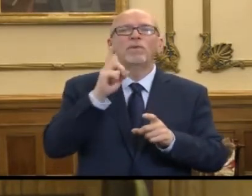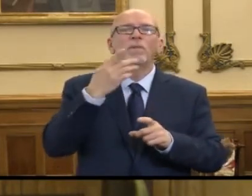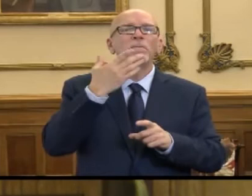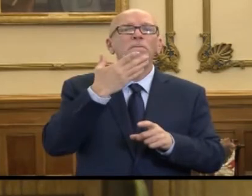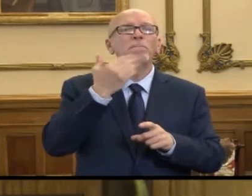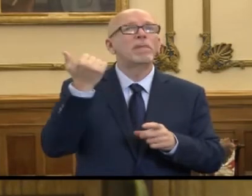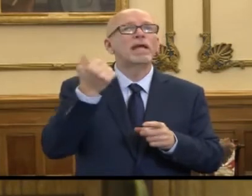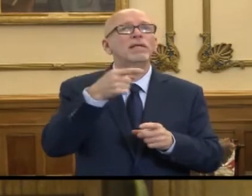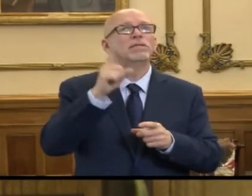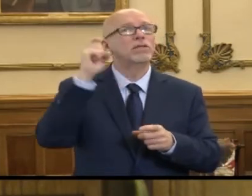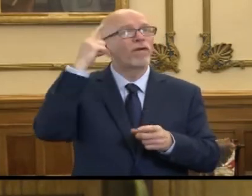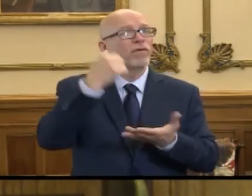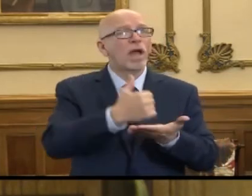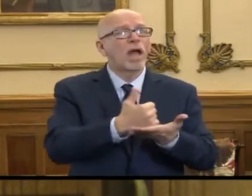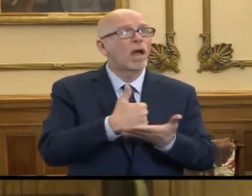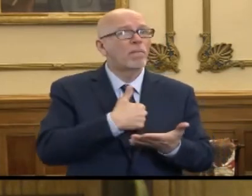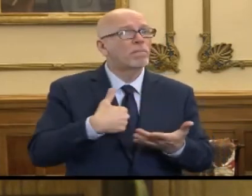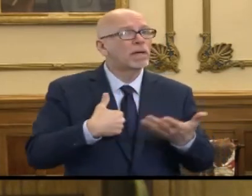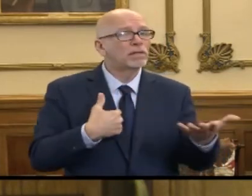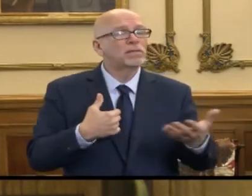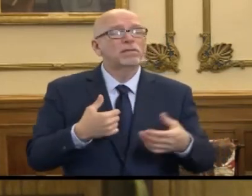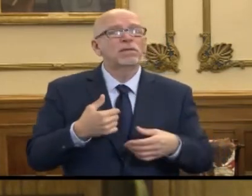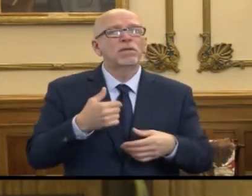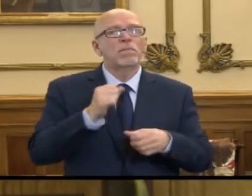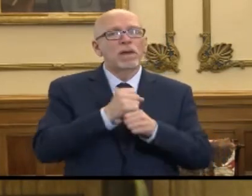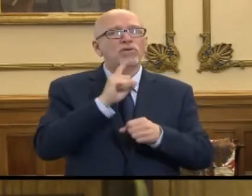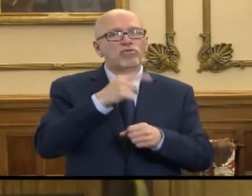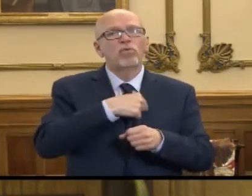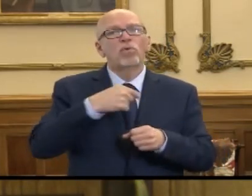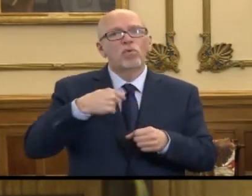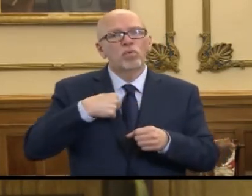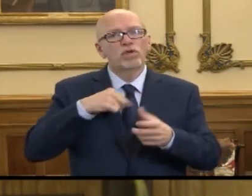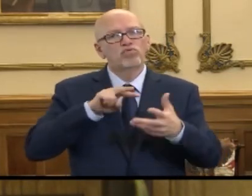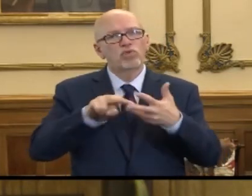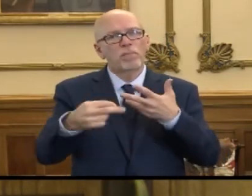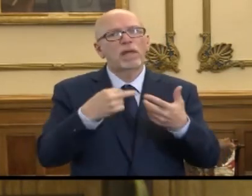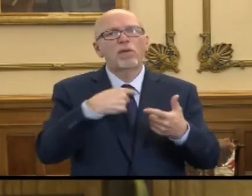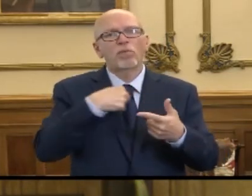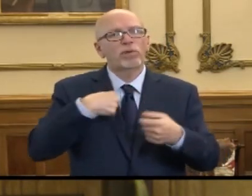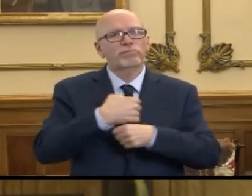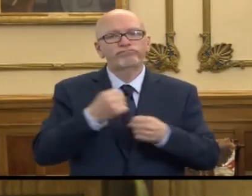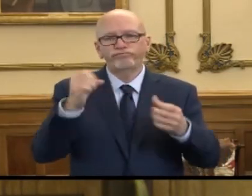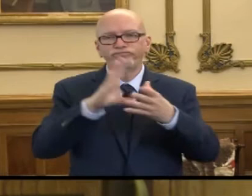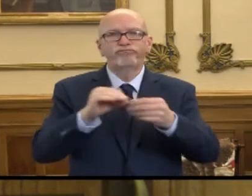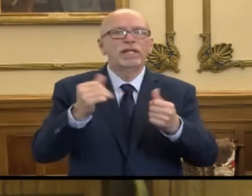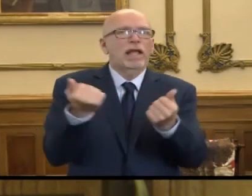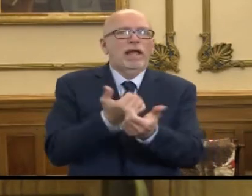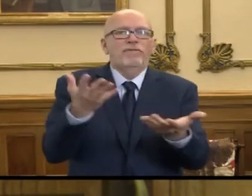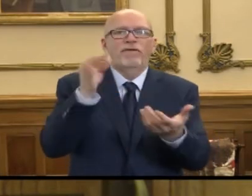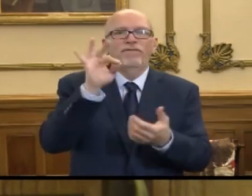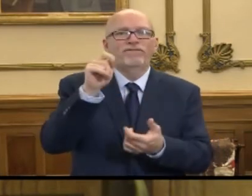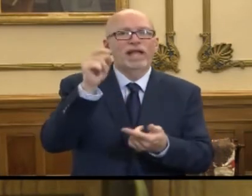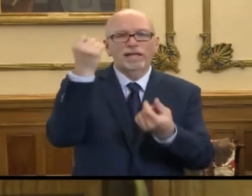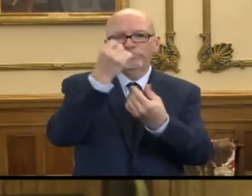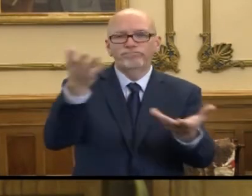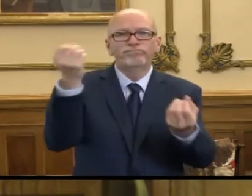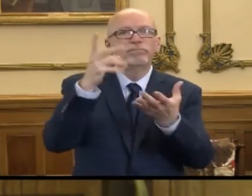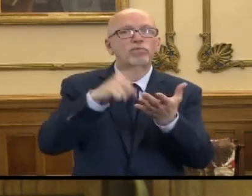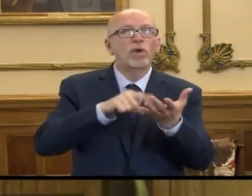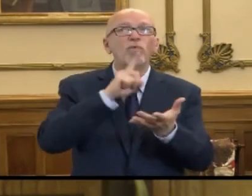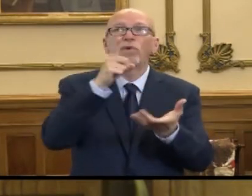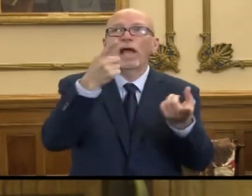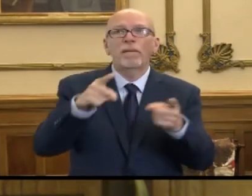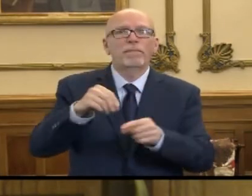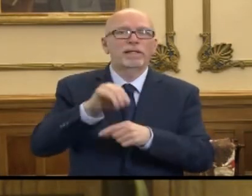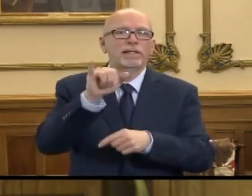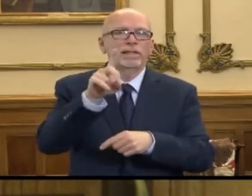the governor has helped us with is to make sure that we are transparent and messaging every day the facts as they are, the reality in the state of